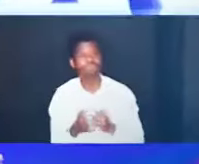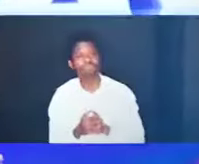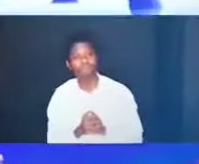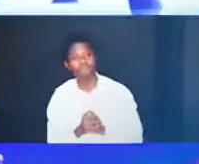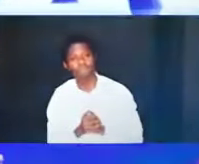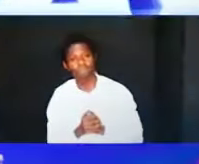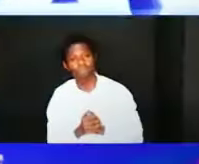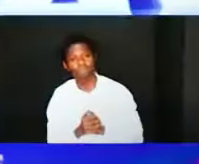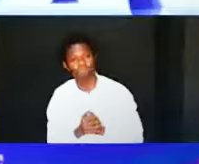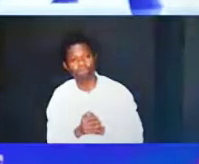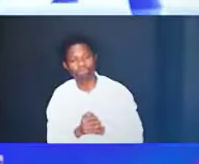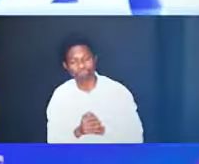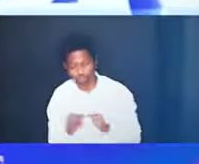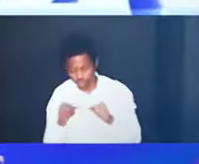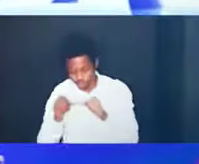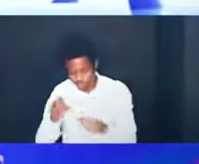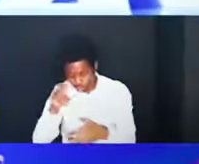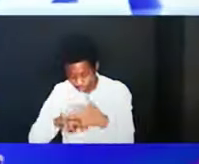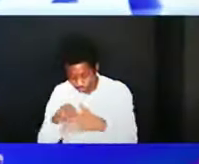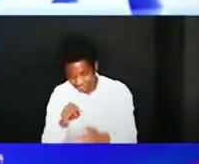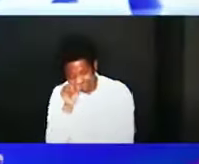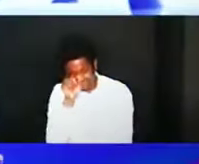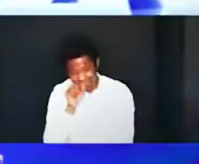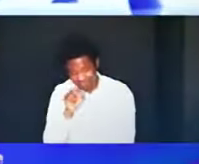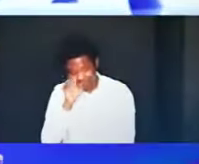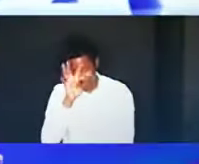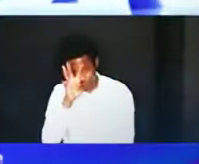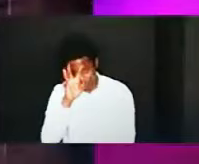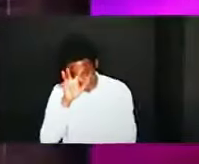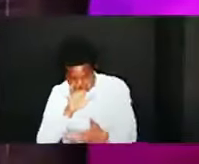we will take from verse 4 to 7